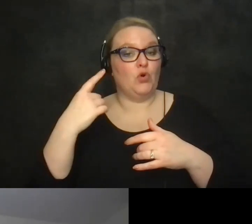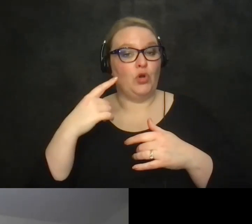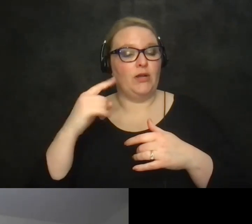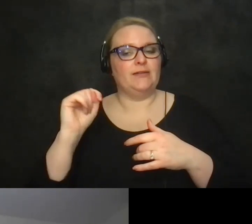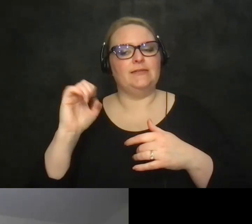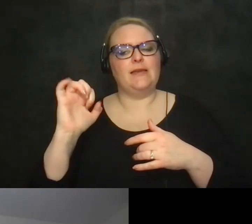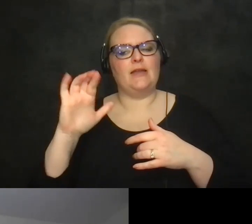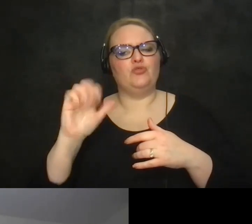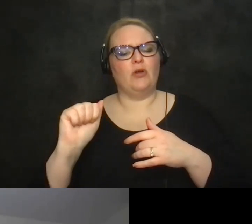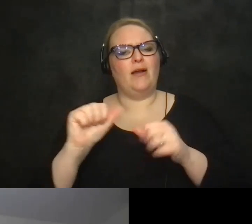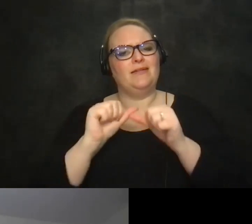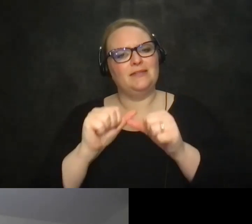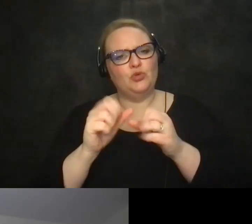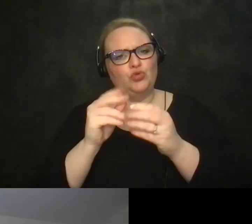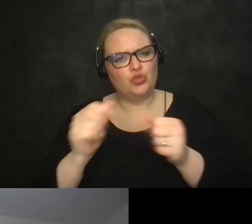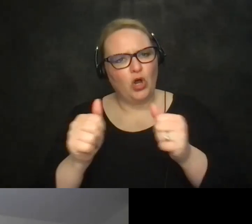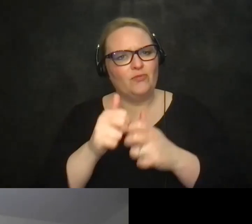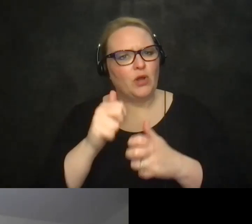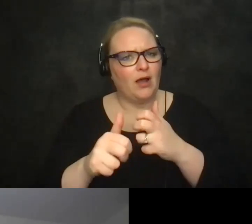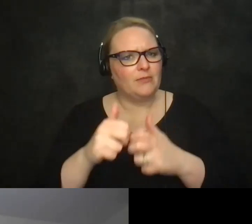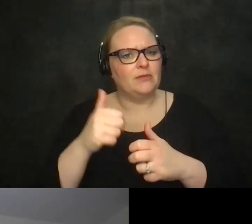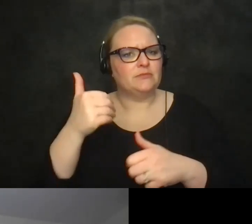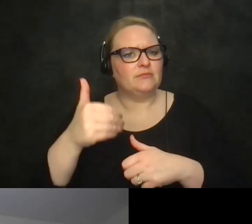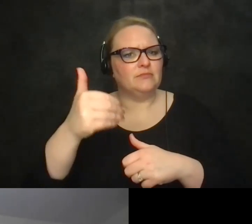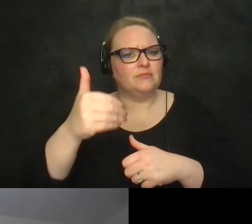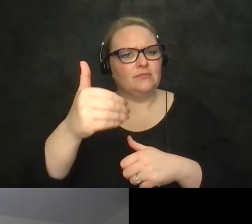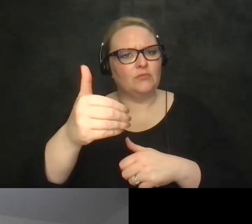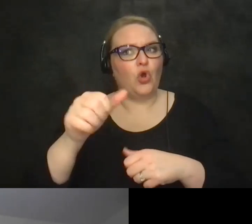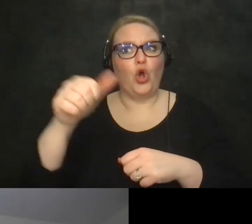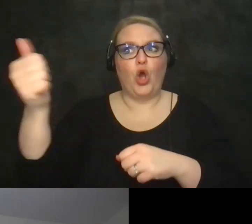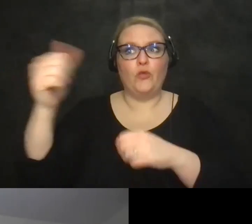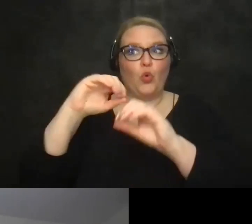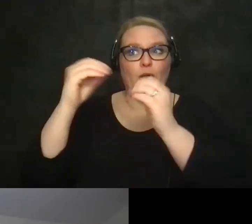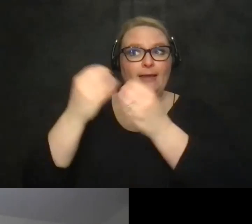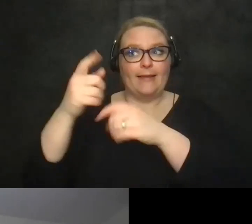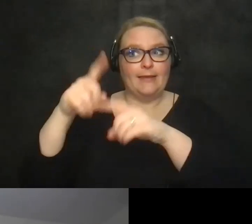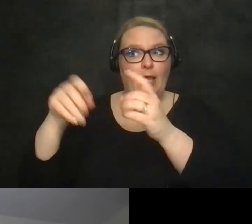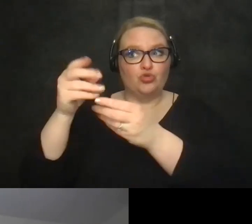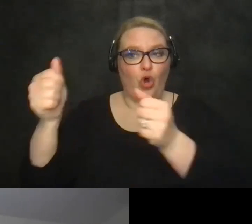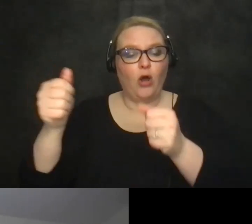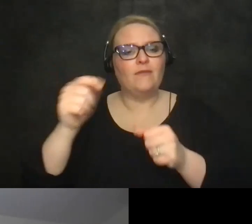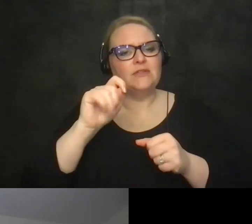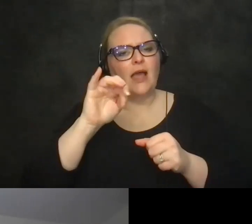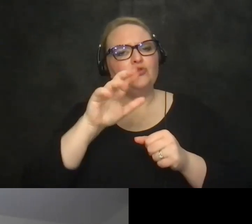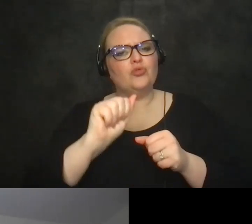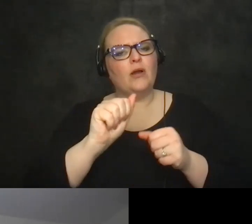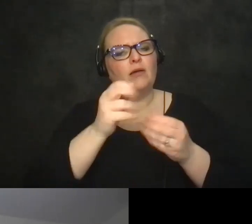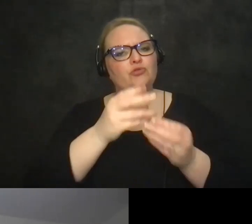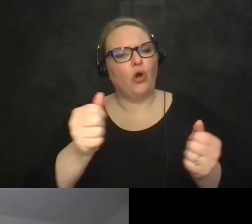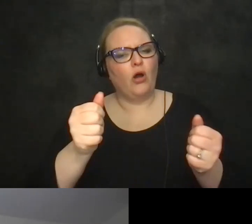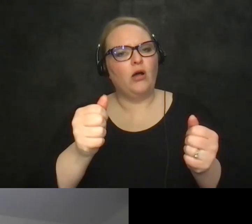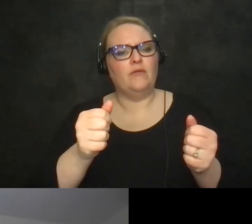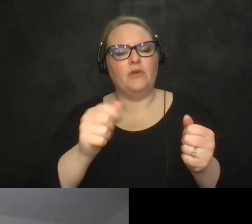tetra continues to solve problems that major organizations can't solve they're very individualized problems